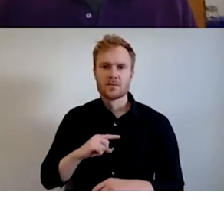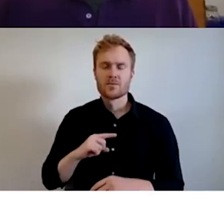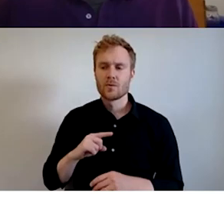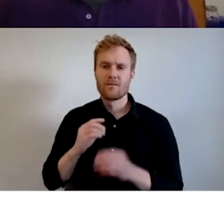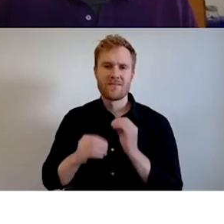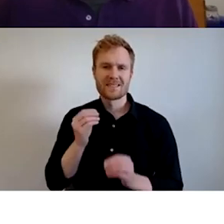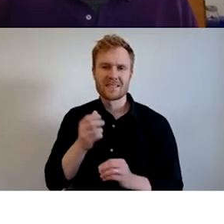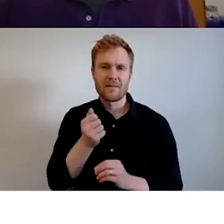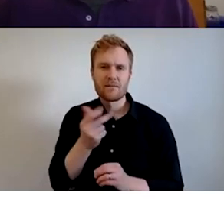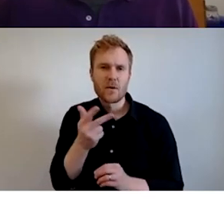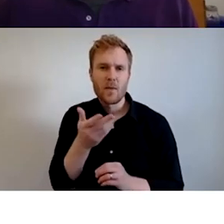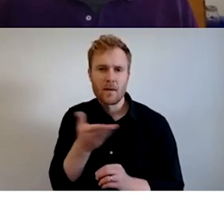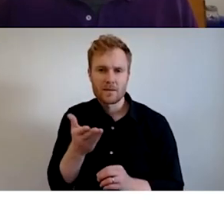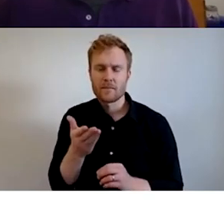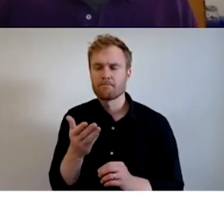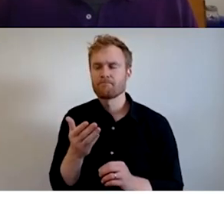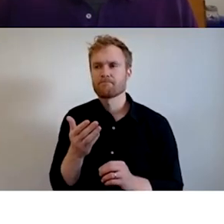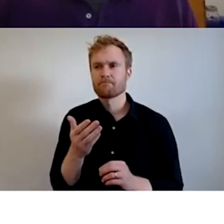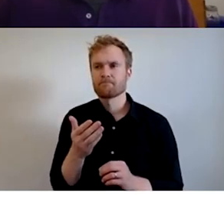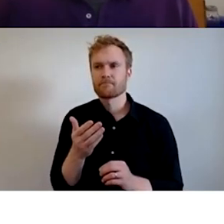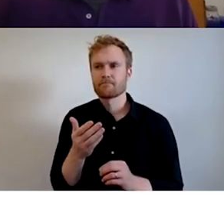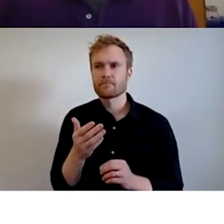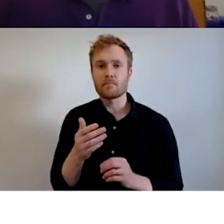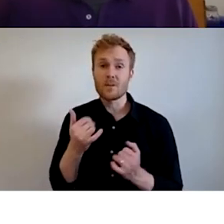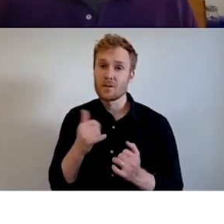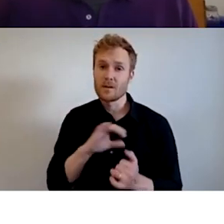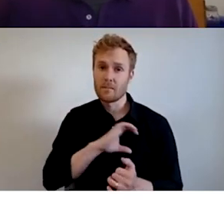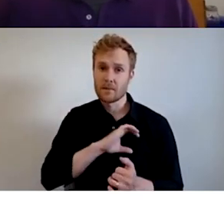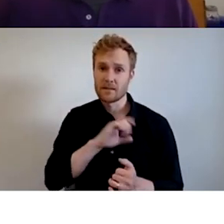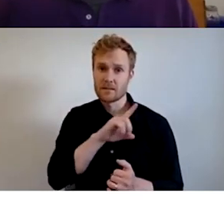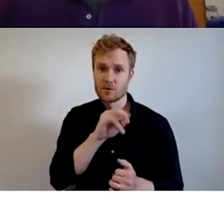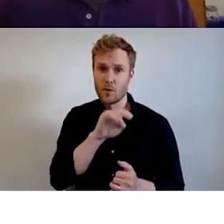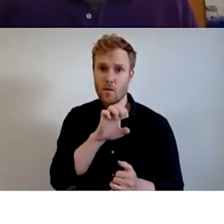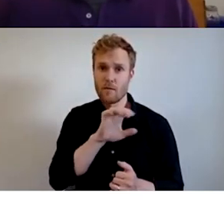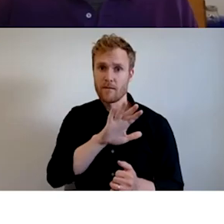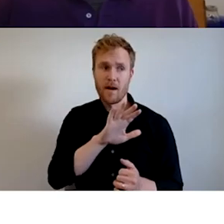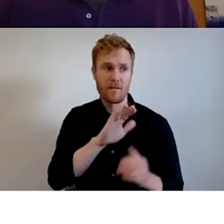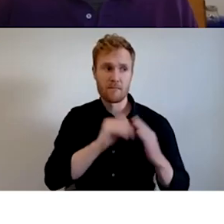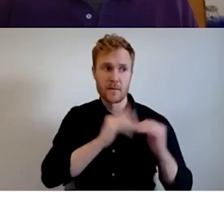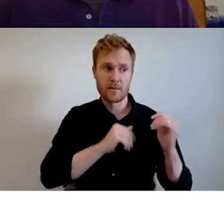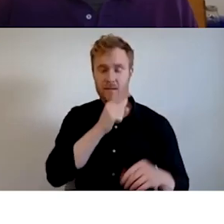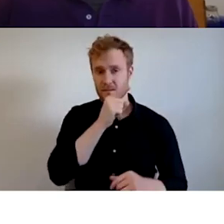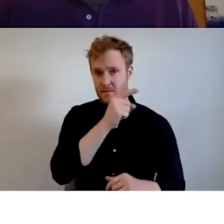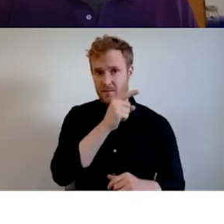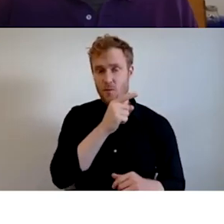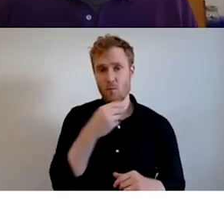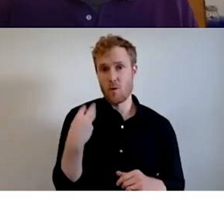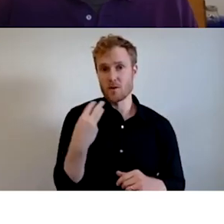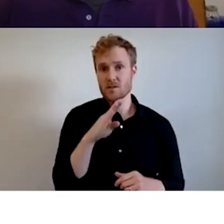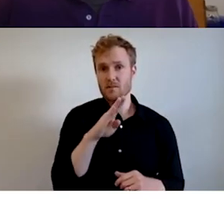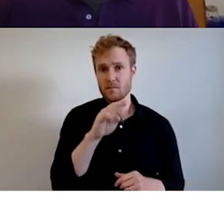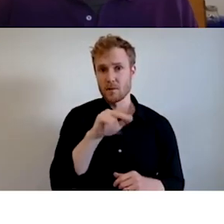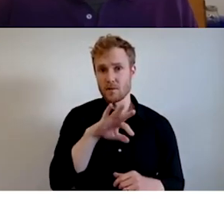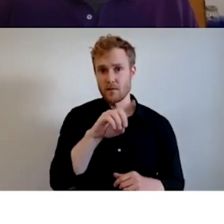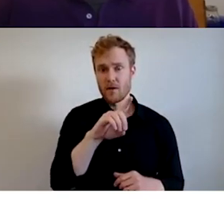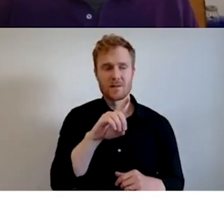things. Currently, um, the police Zone 5 building, it's, it exists at Washington Boulevard is in a really poor shape.